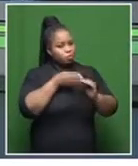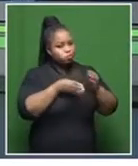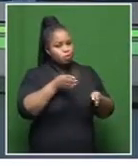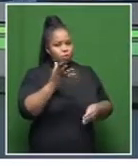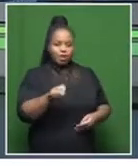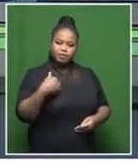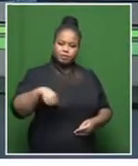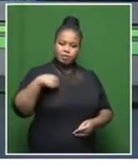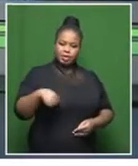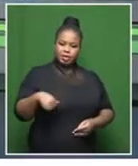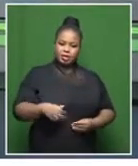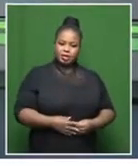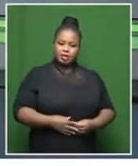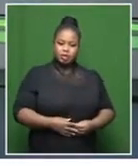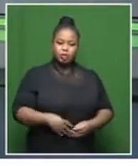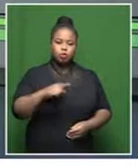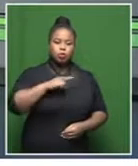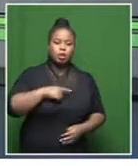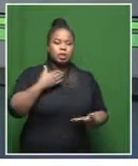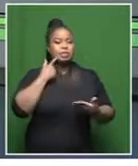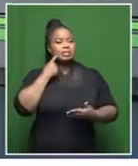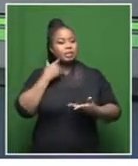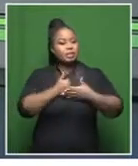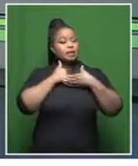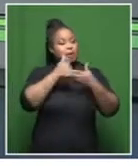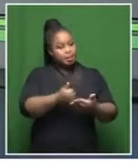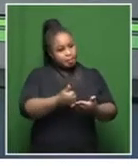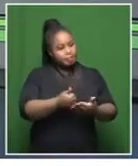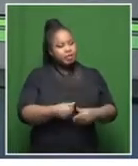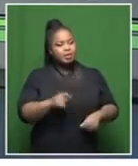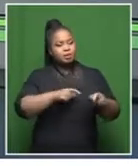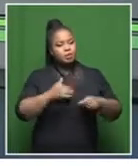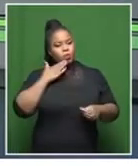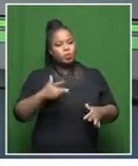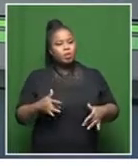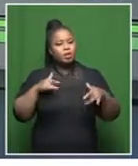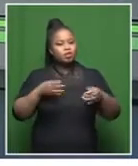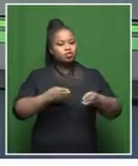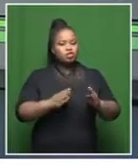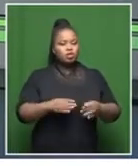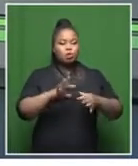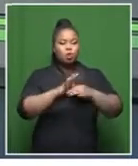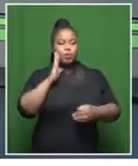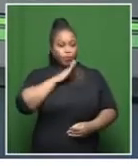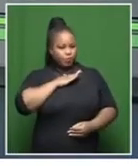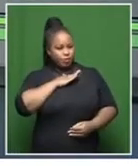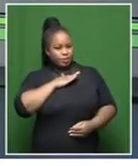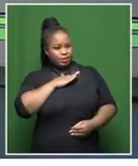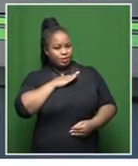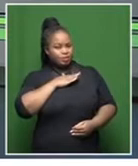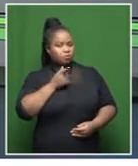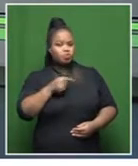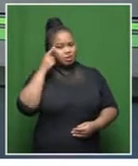in municipalities, you know, that would be able to assist the homeless in particular, you know, with issues such as this,